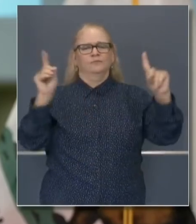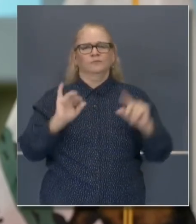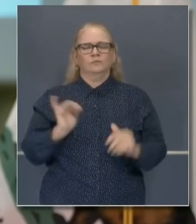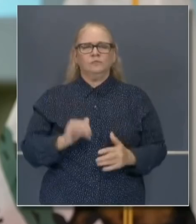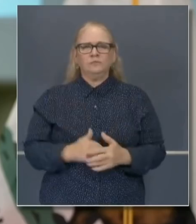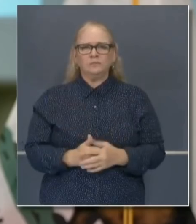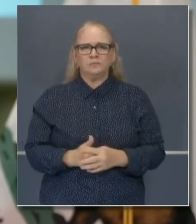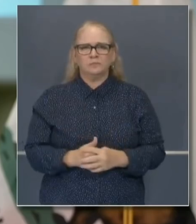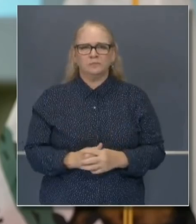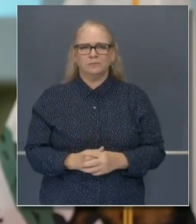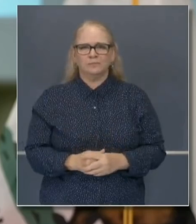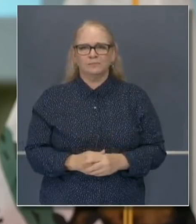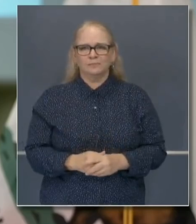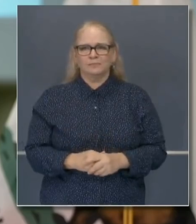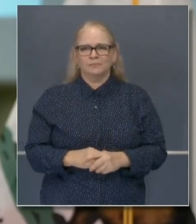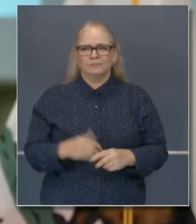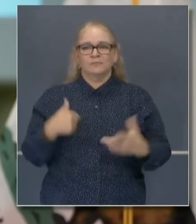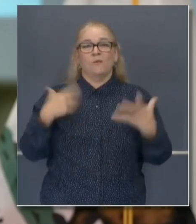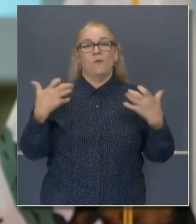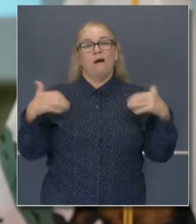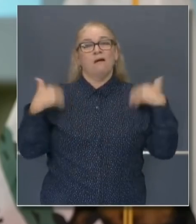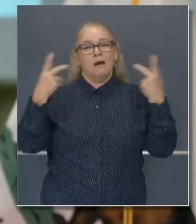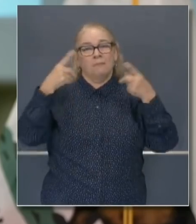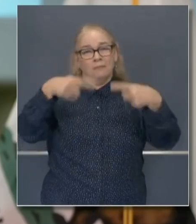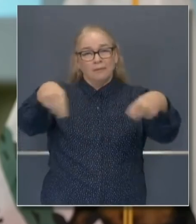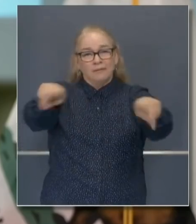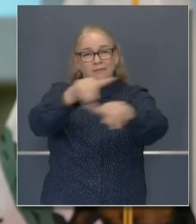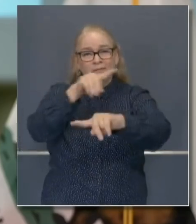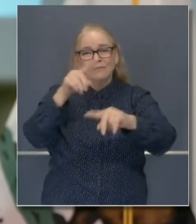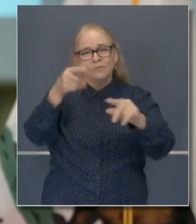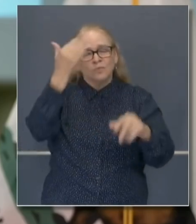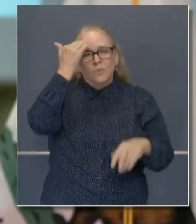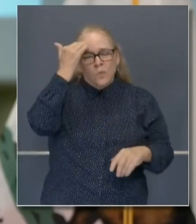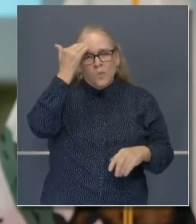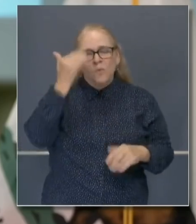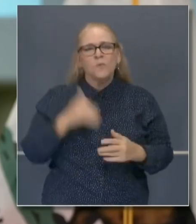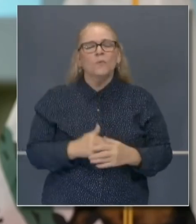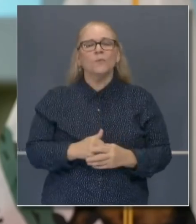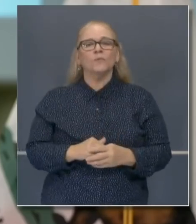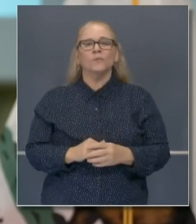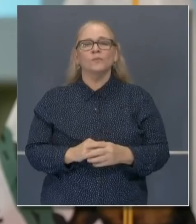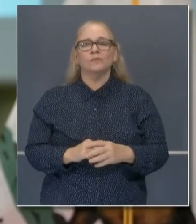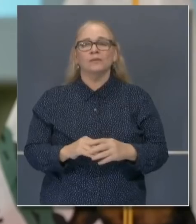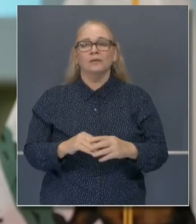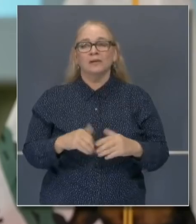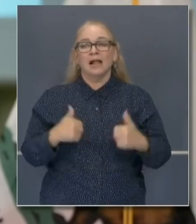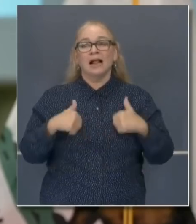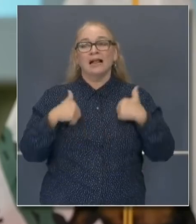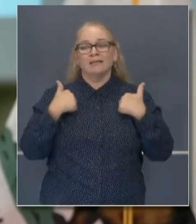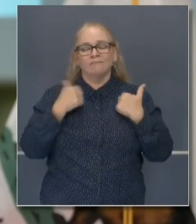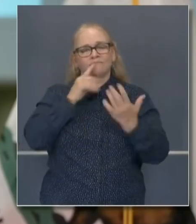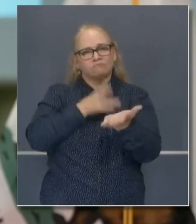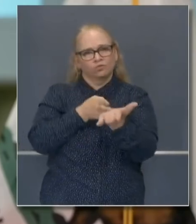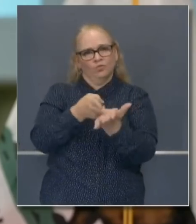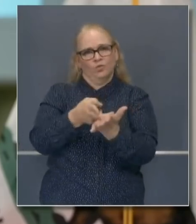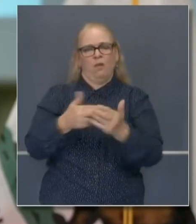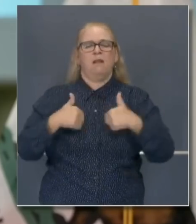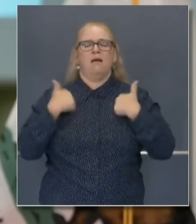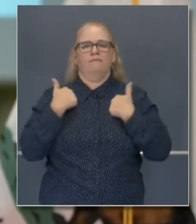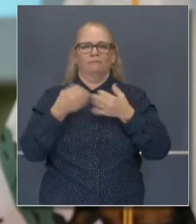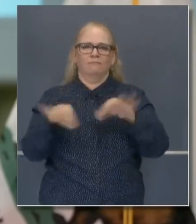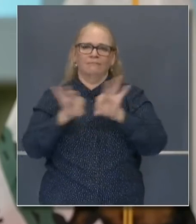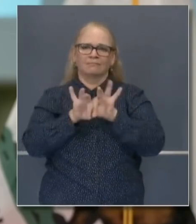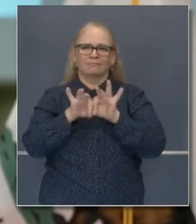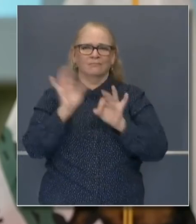I want these young people to know that living a life of authenticity is the greatest gift you can